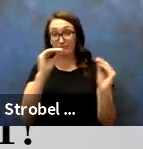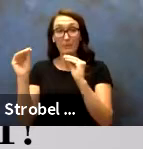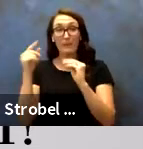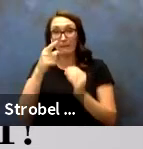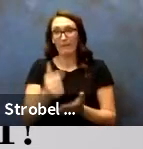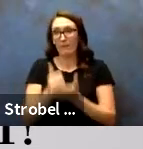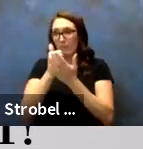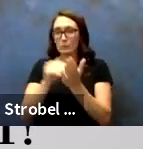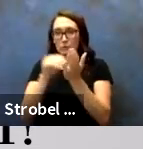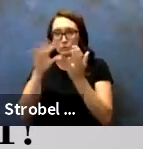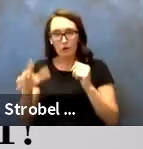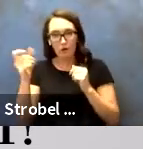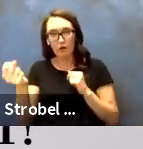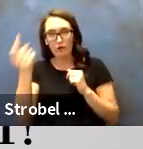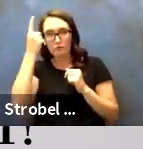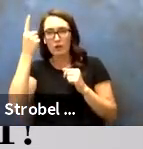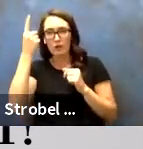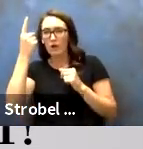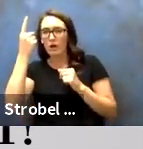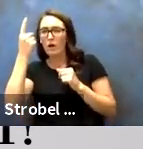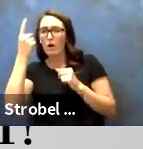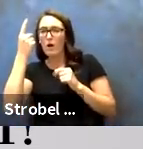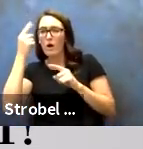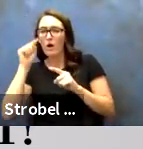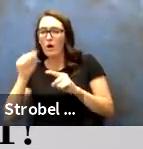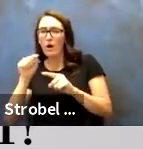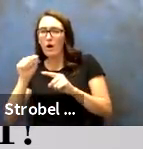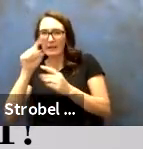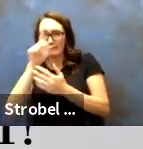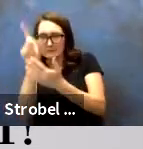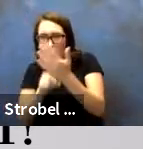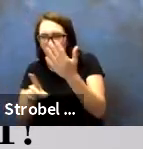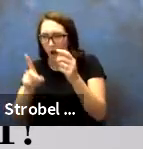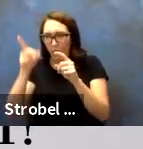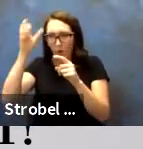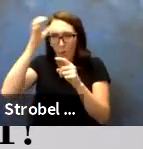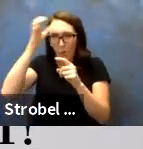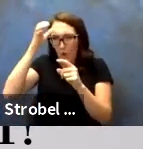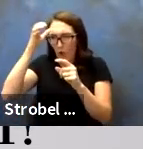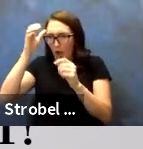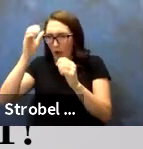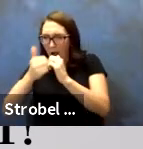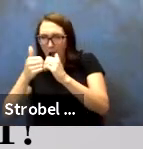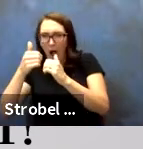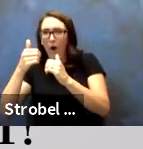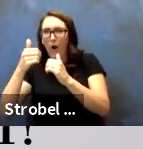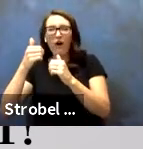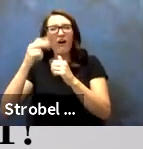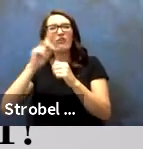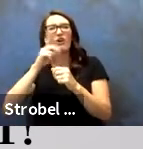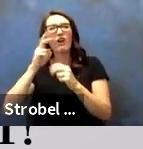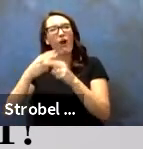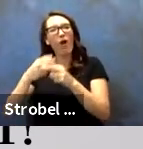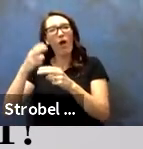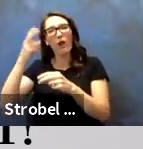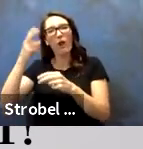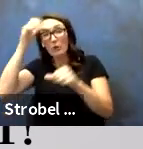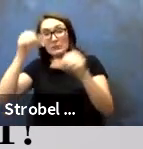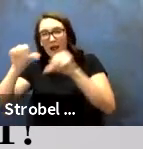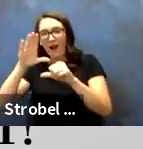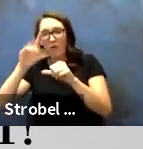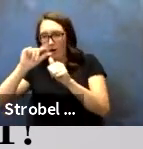the science behind design, and thank you for helping so many students launch their careers.